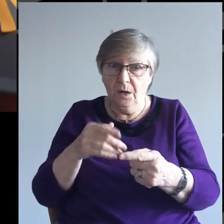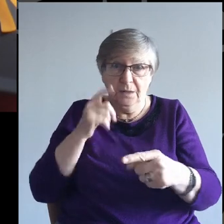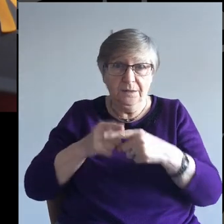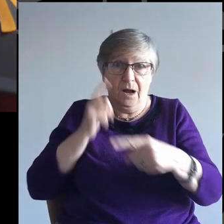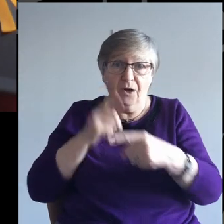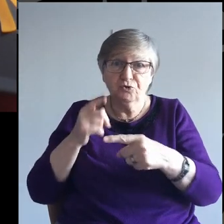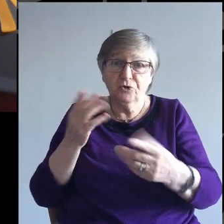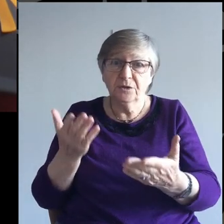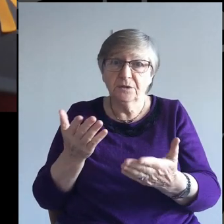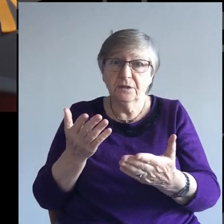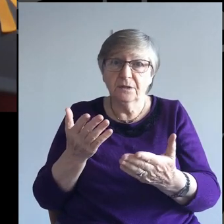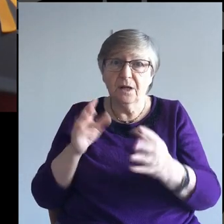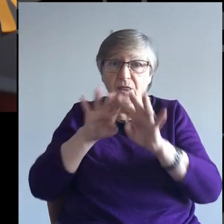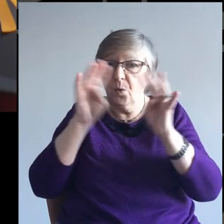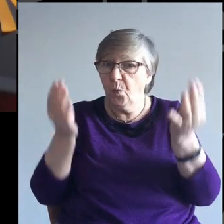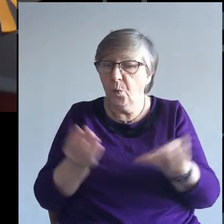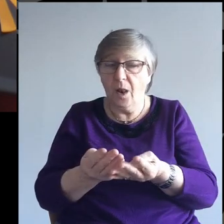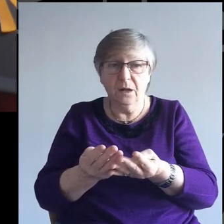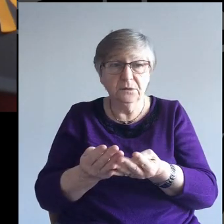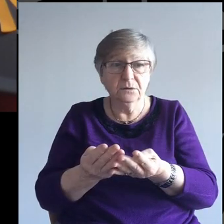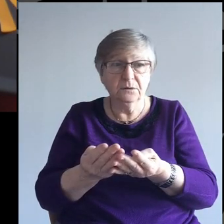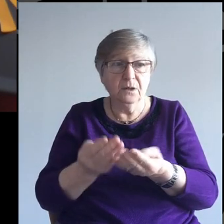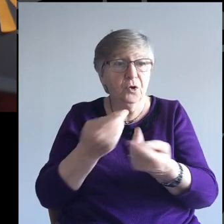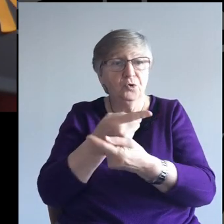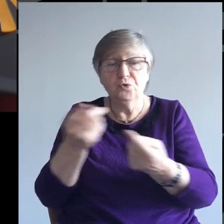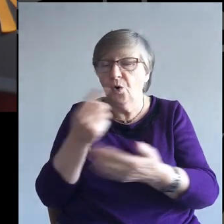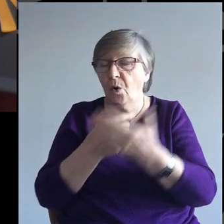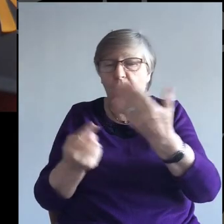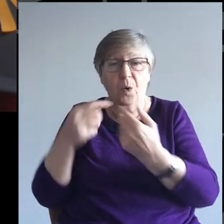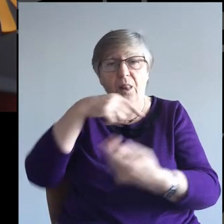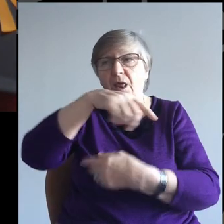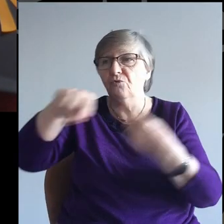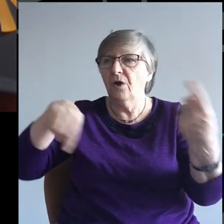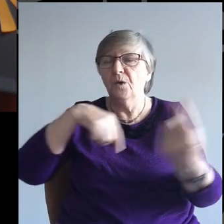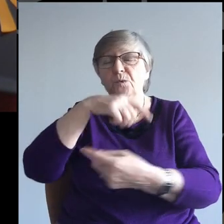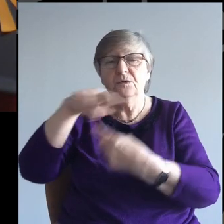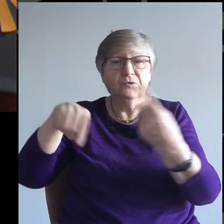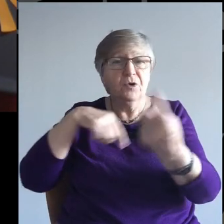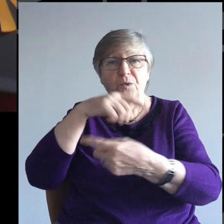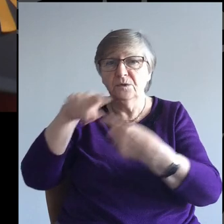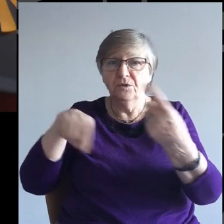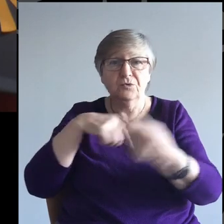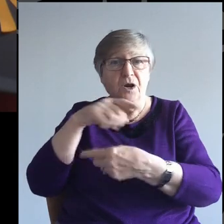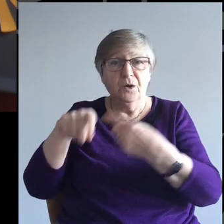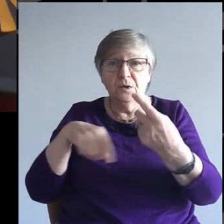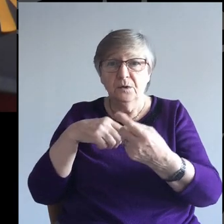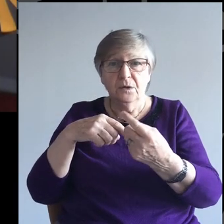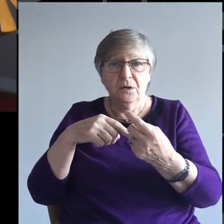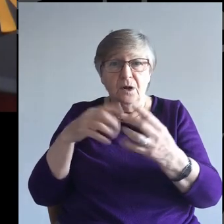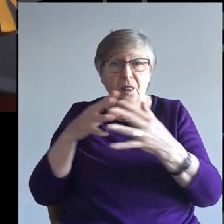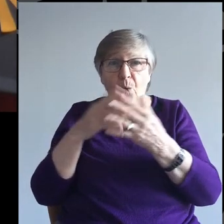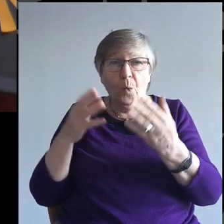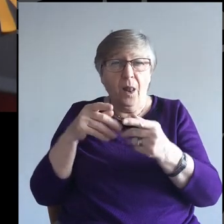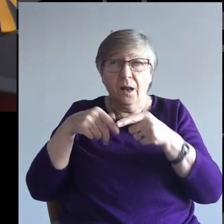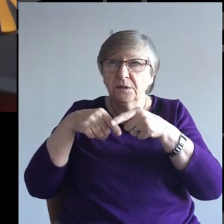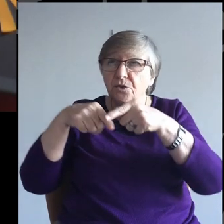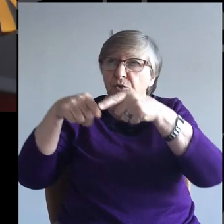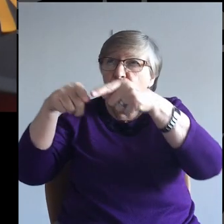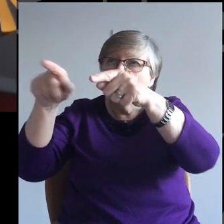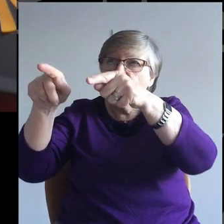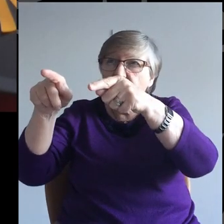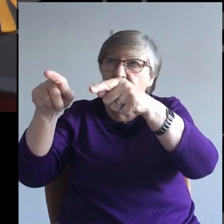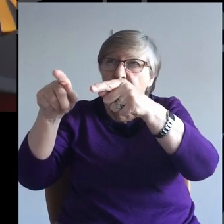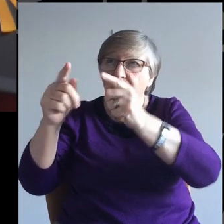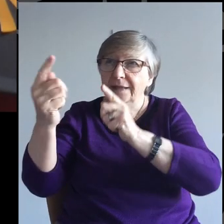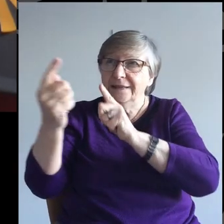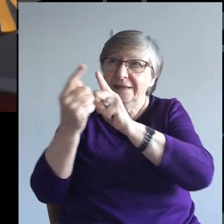the world is not simply going round and round and round in circles. The world is heading towards a time